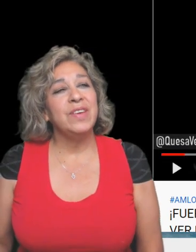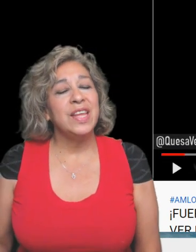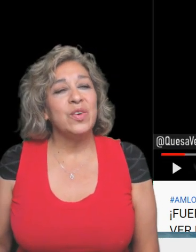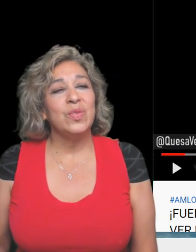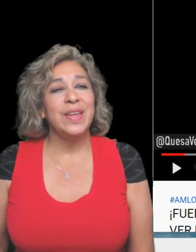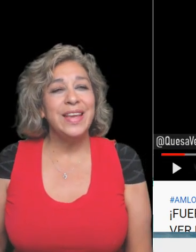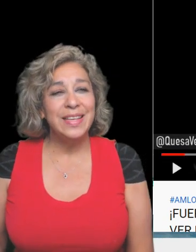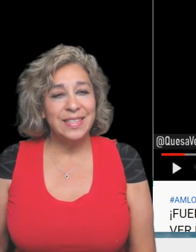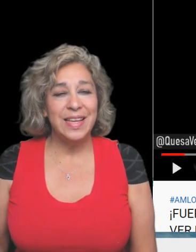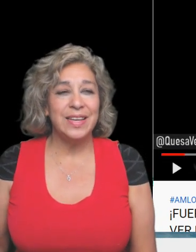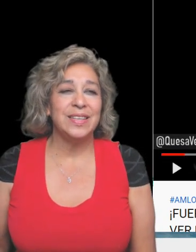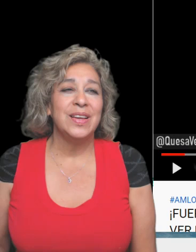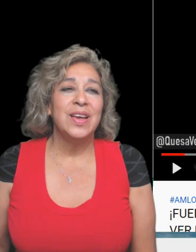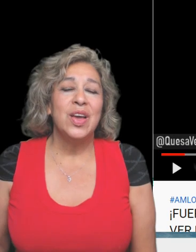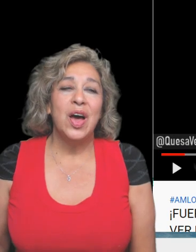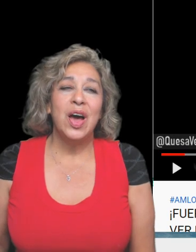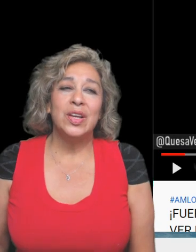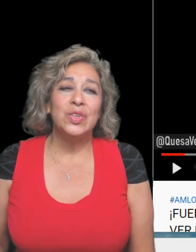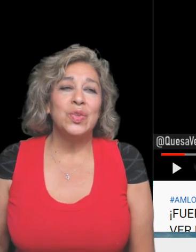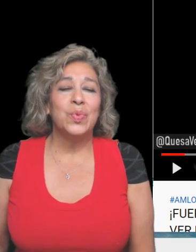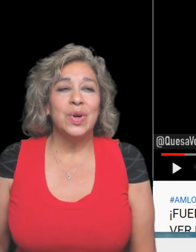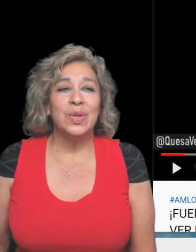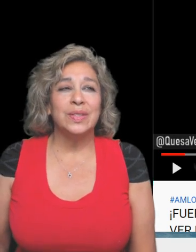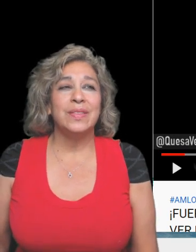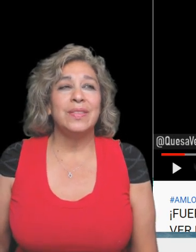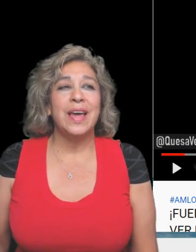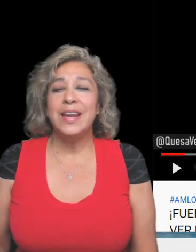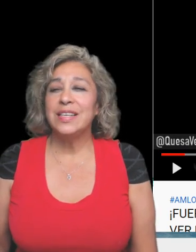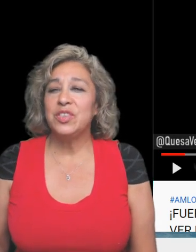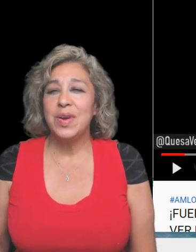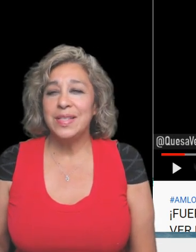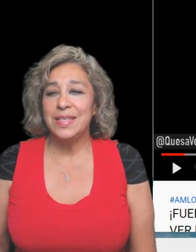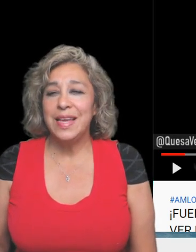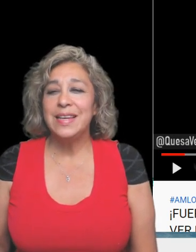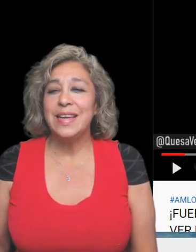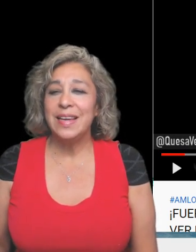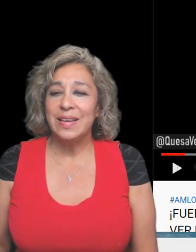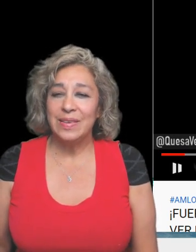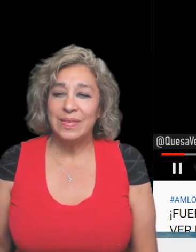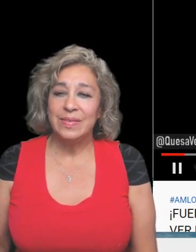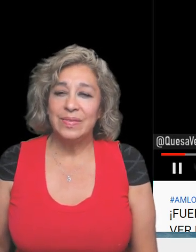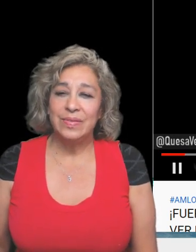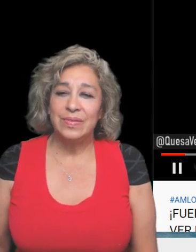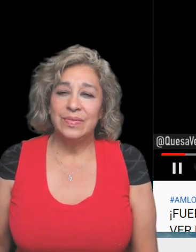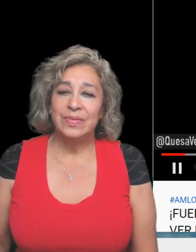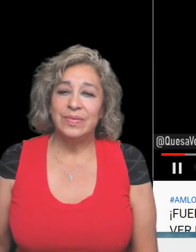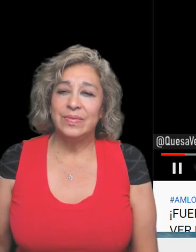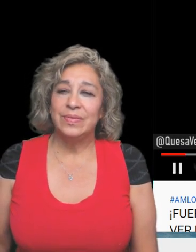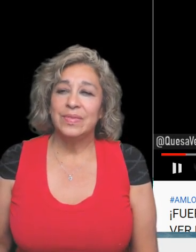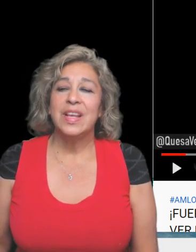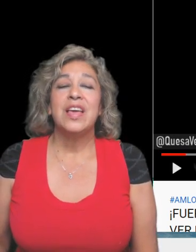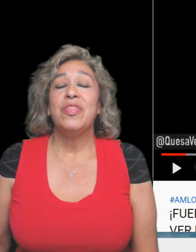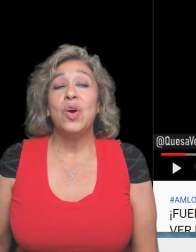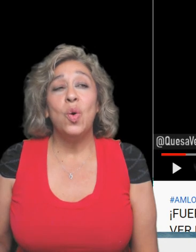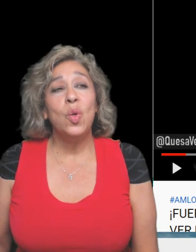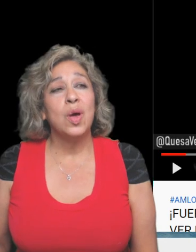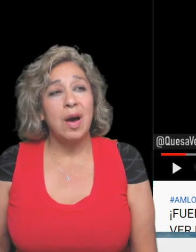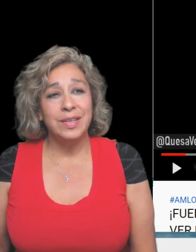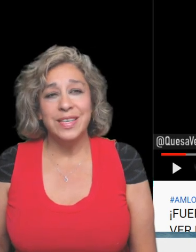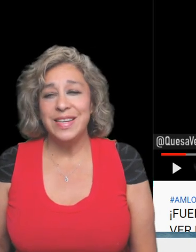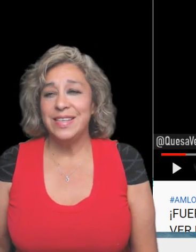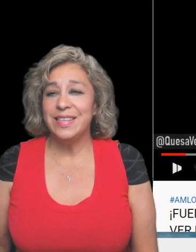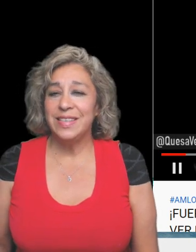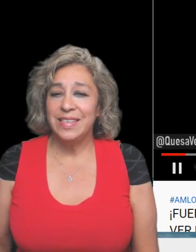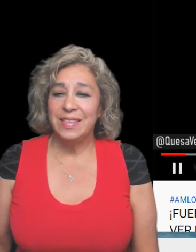the video that he sent to the world that he transcending the whole